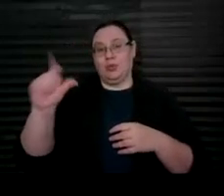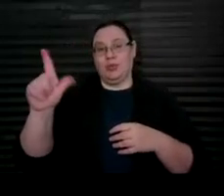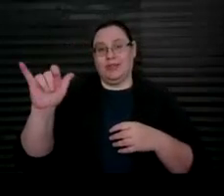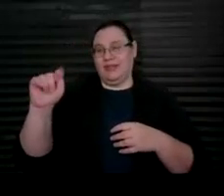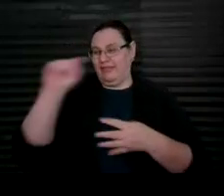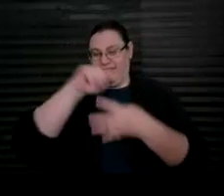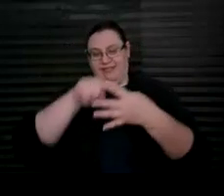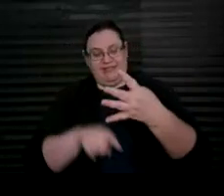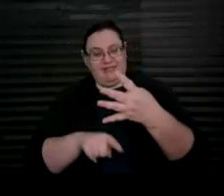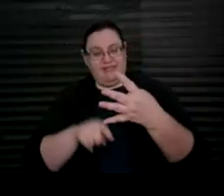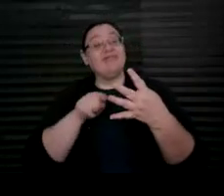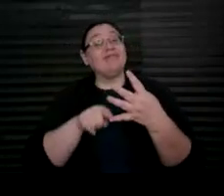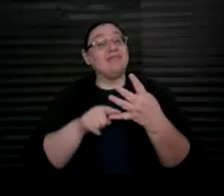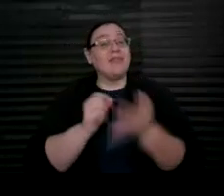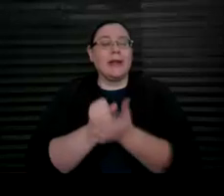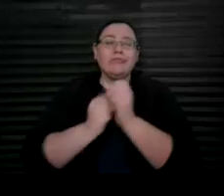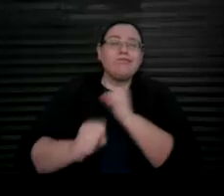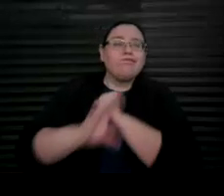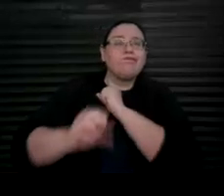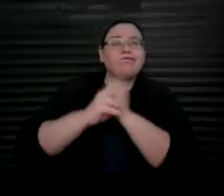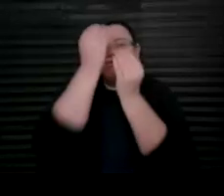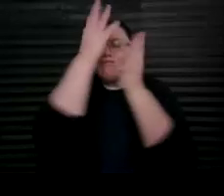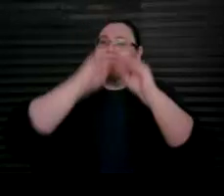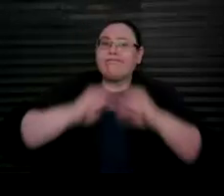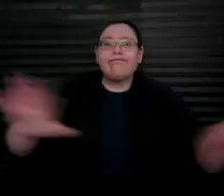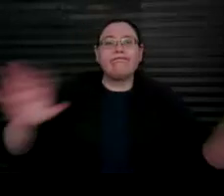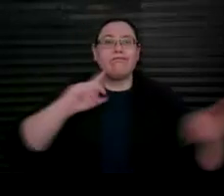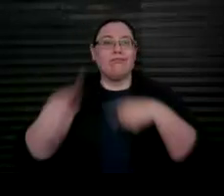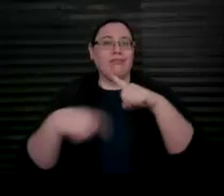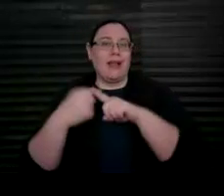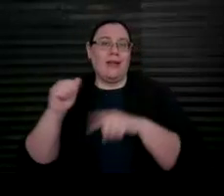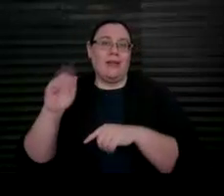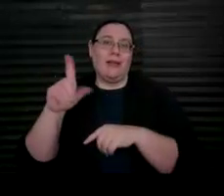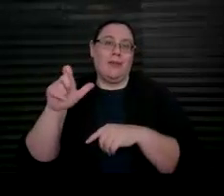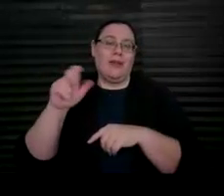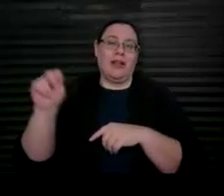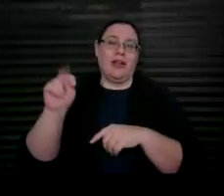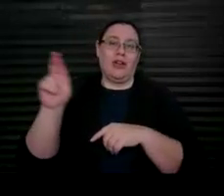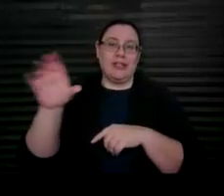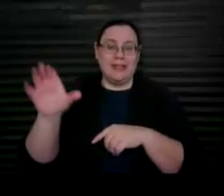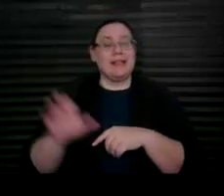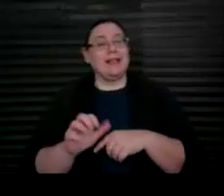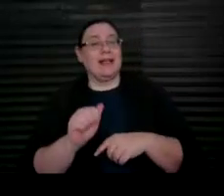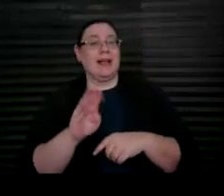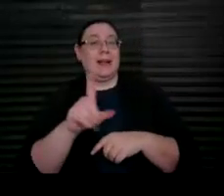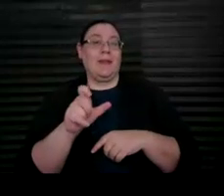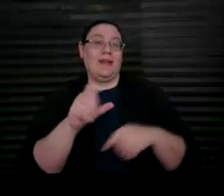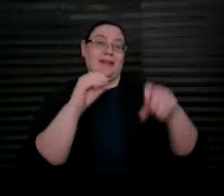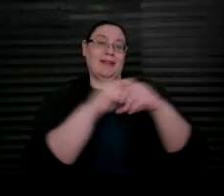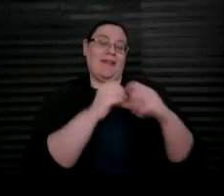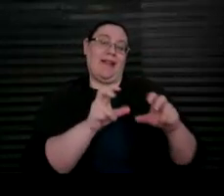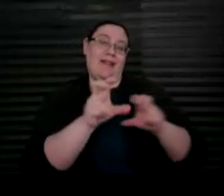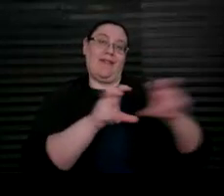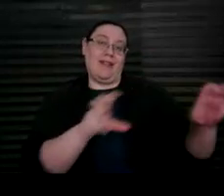help to promote information about ABLE NRC and ABLE savings and investment